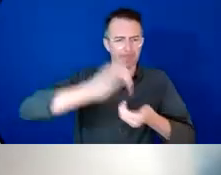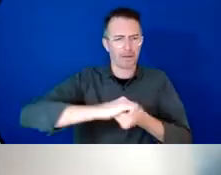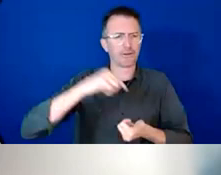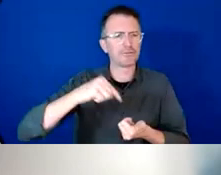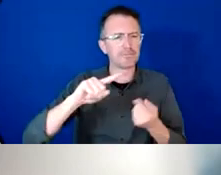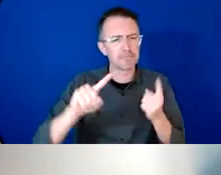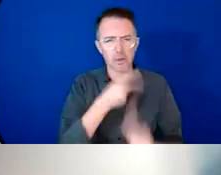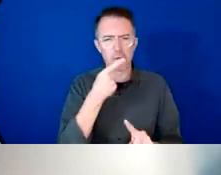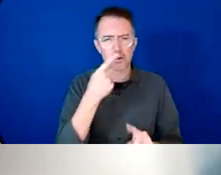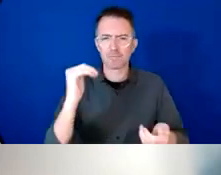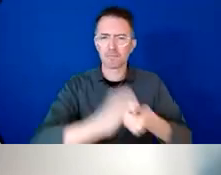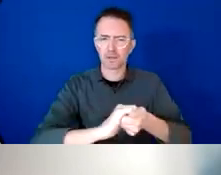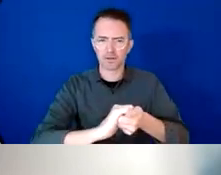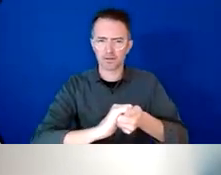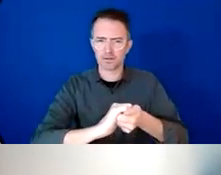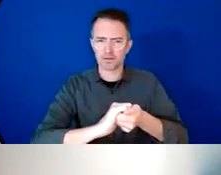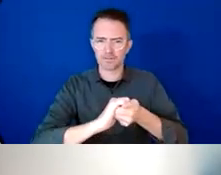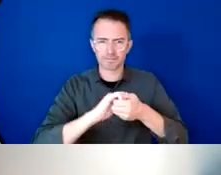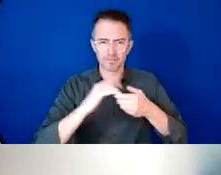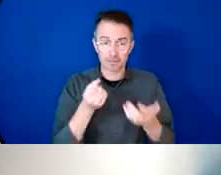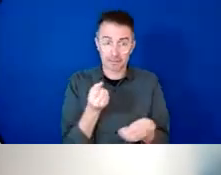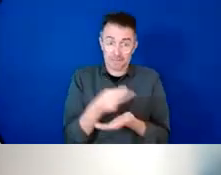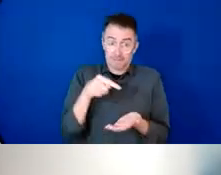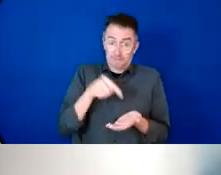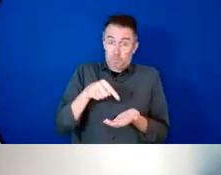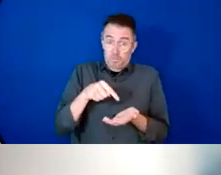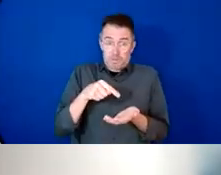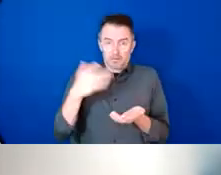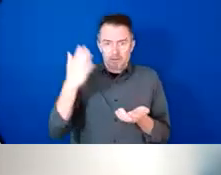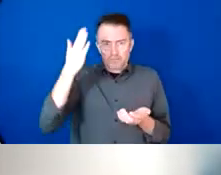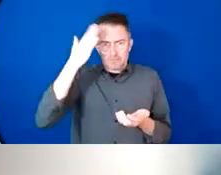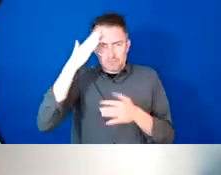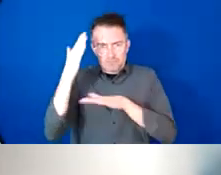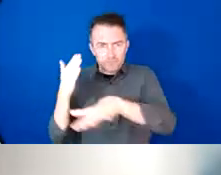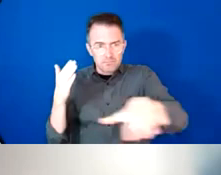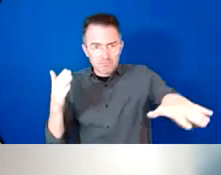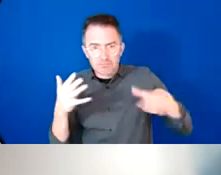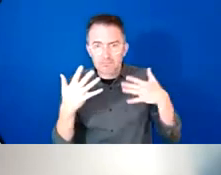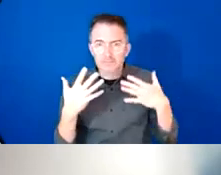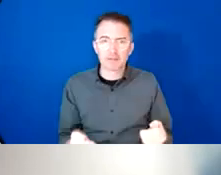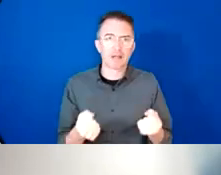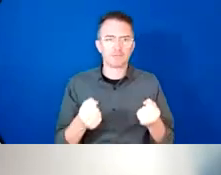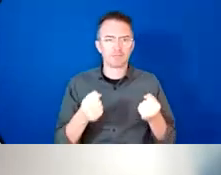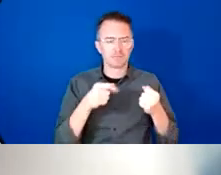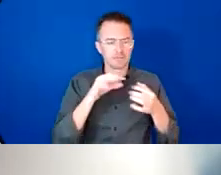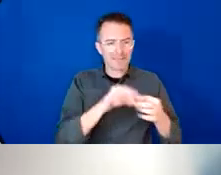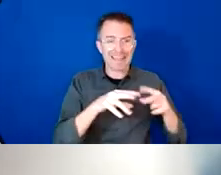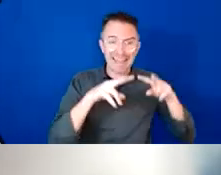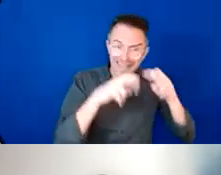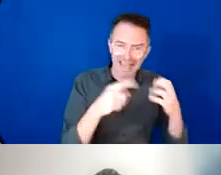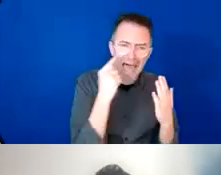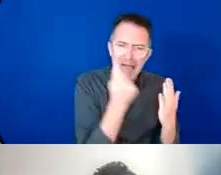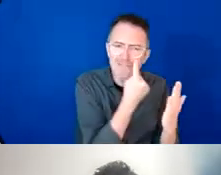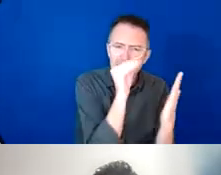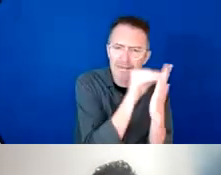is in terms of research and evidence around the impacts of climate and SRHR and gender and